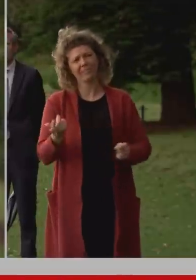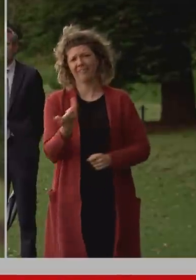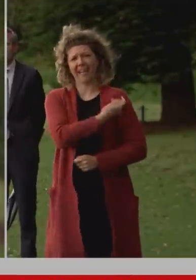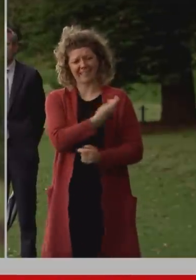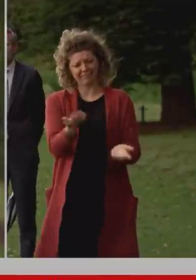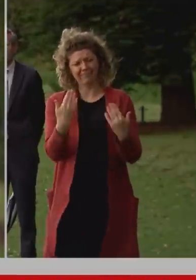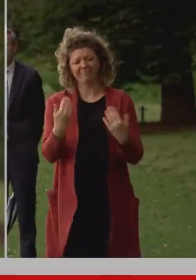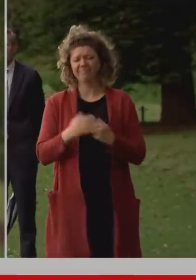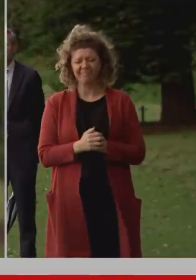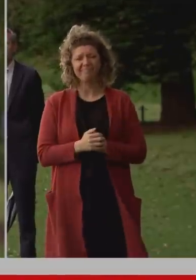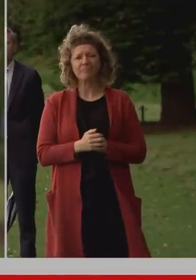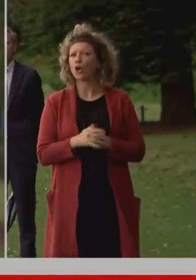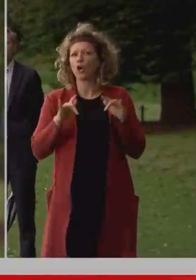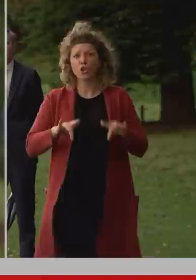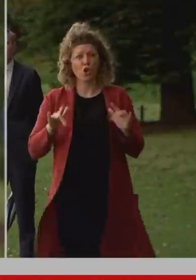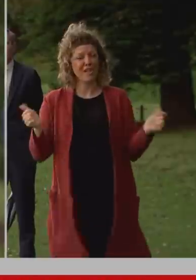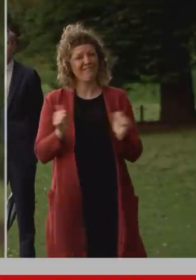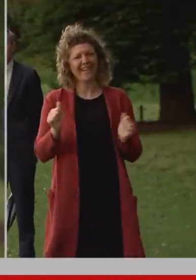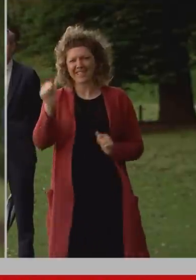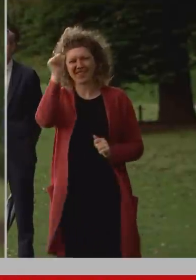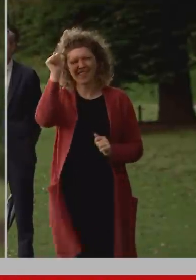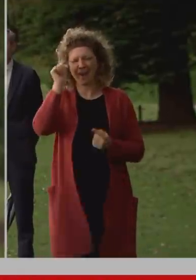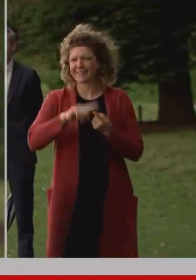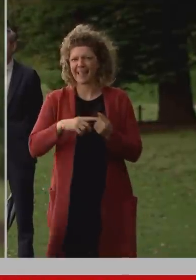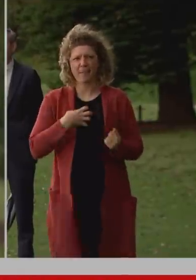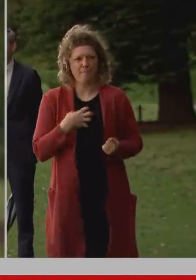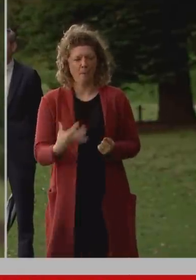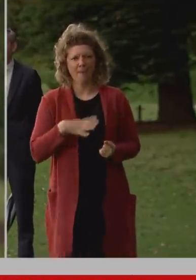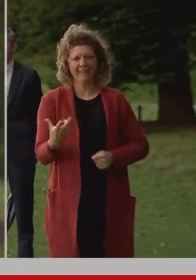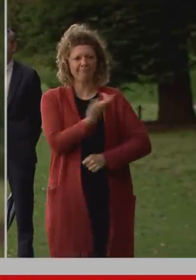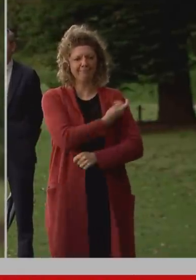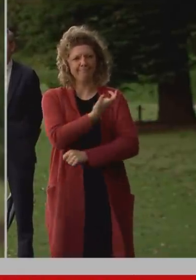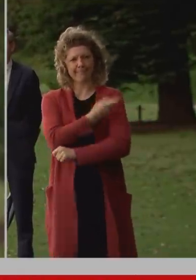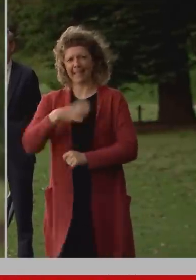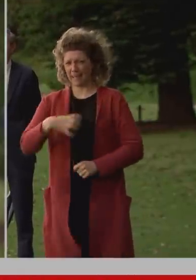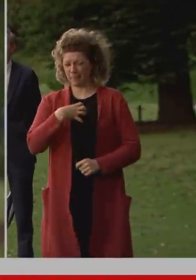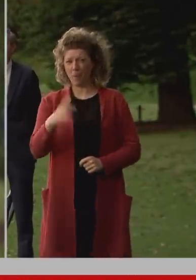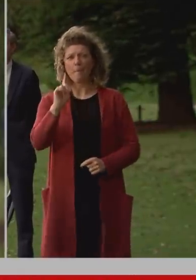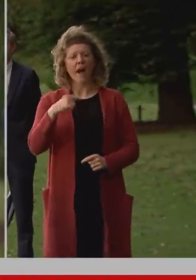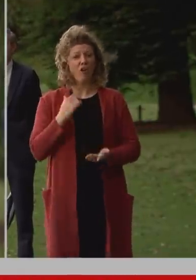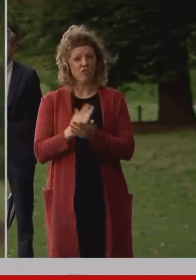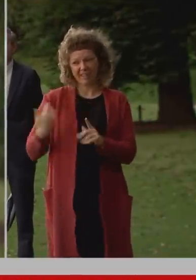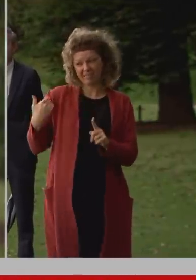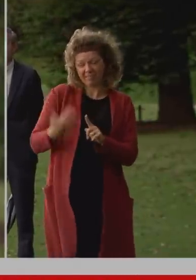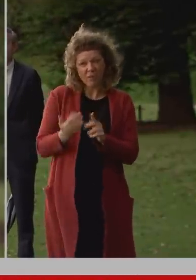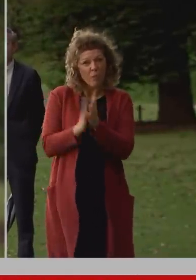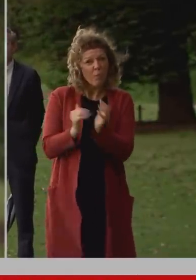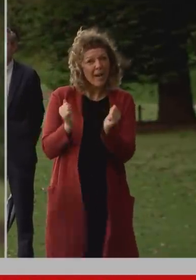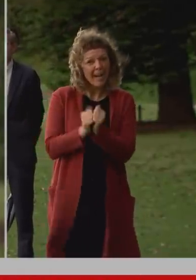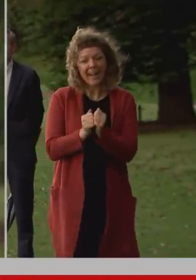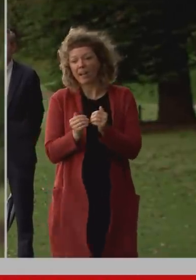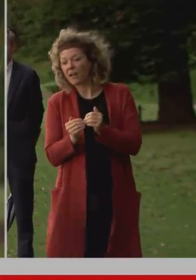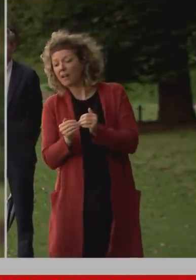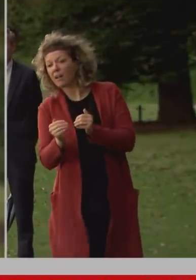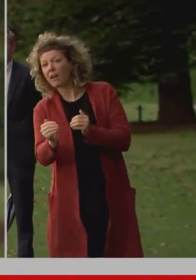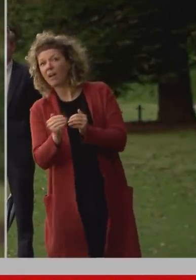that work is not over uh we continue on but I am so pleased to be able to say uh that over the weekend we will pass that